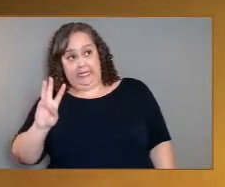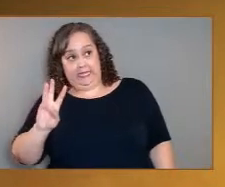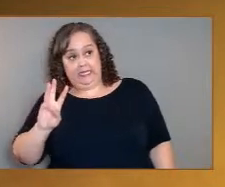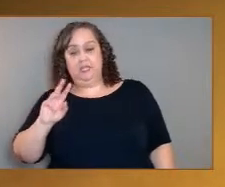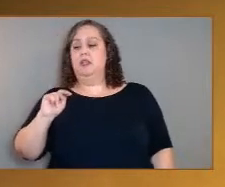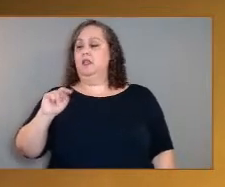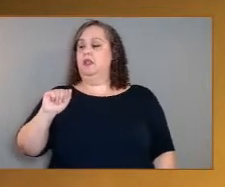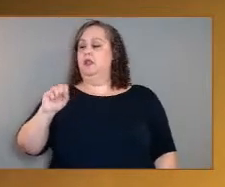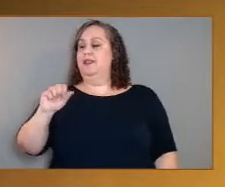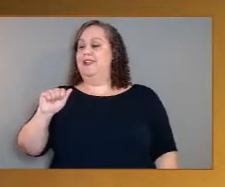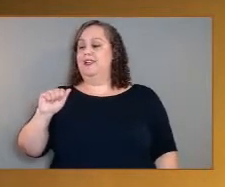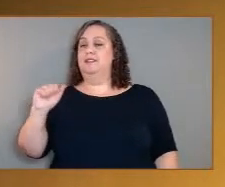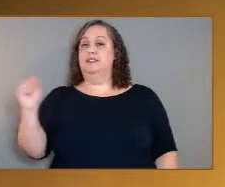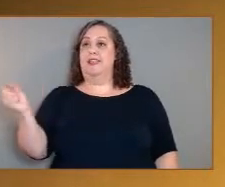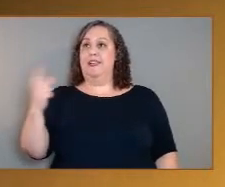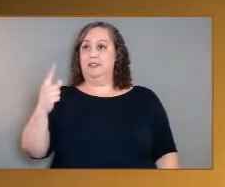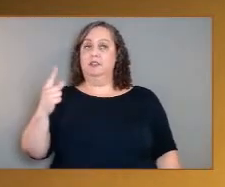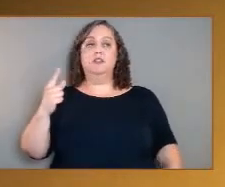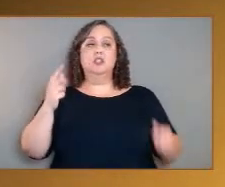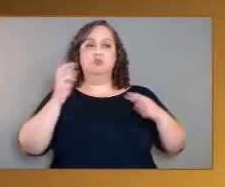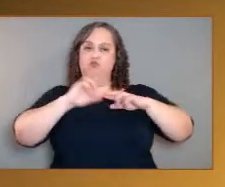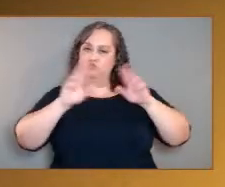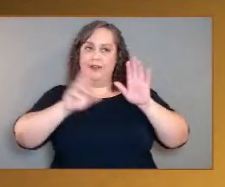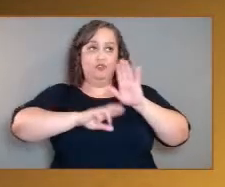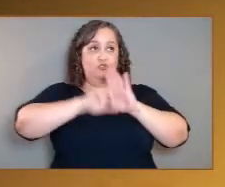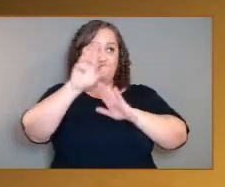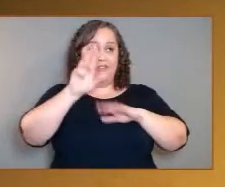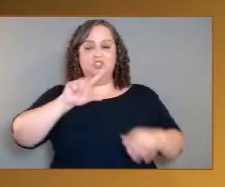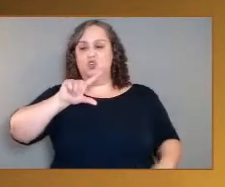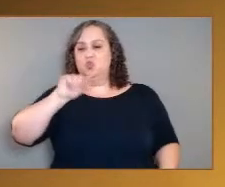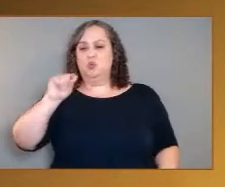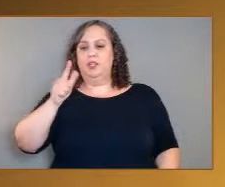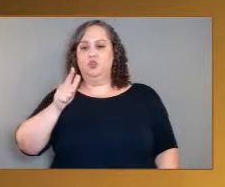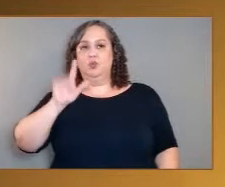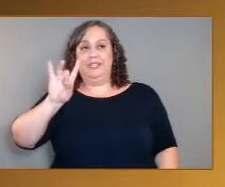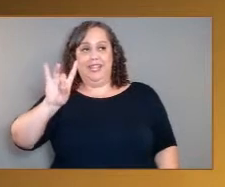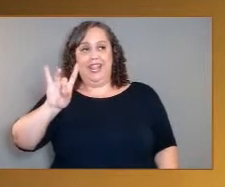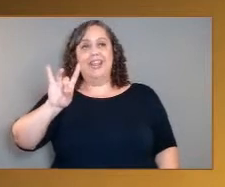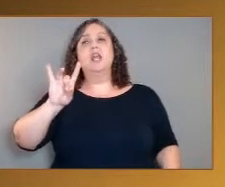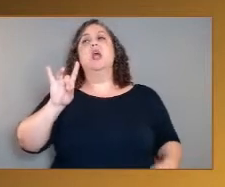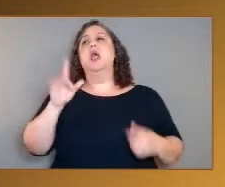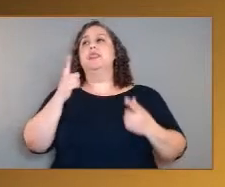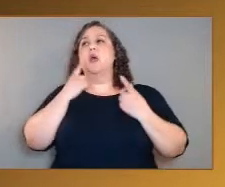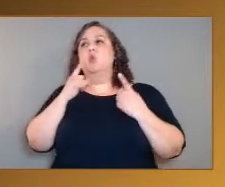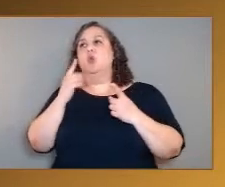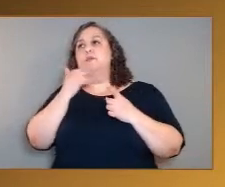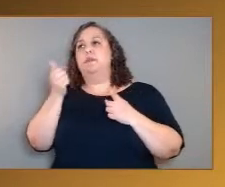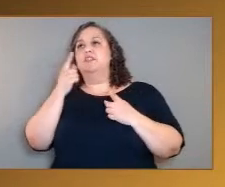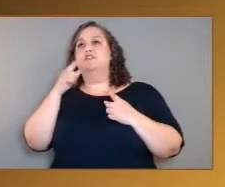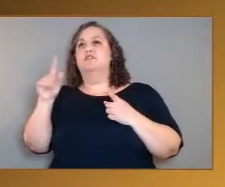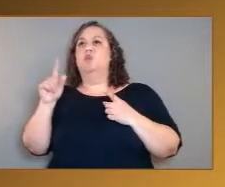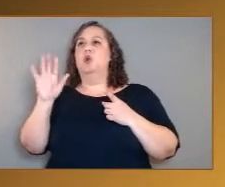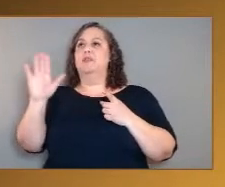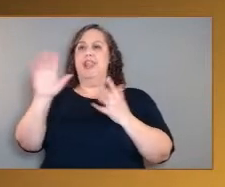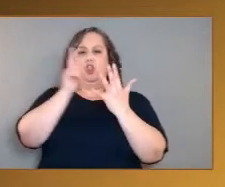in 28. That works best for their phasing of all their various missions. So that's our goal at the moment.